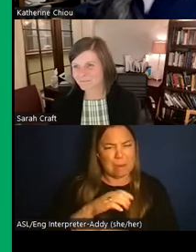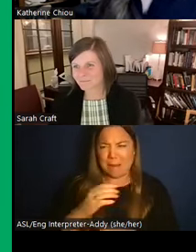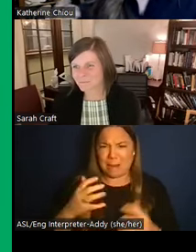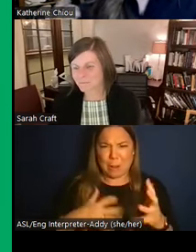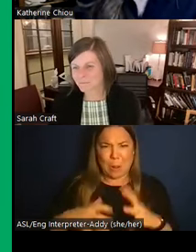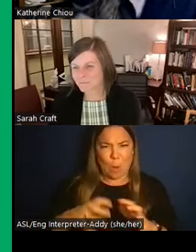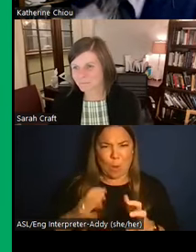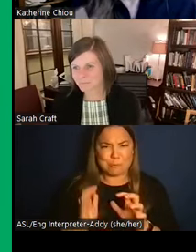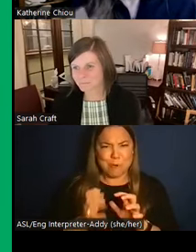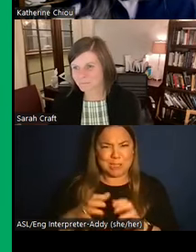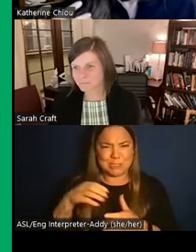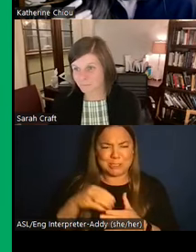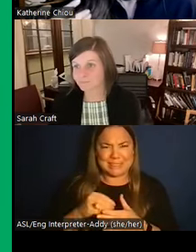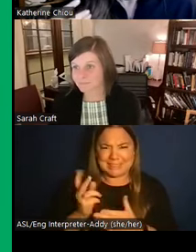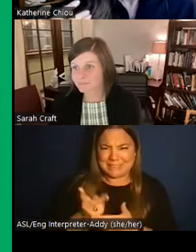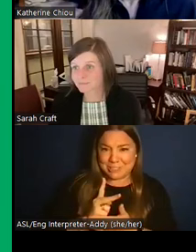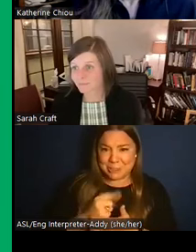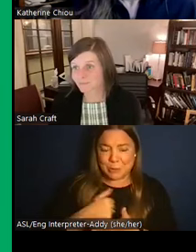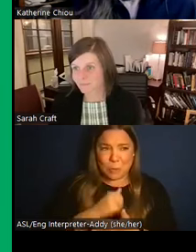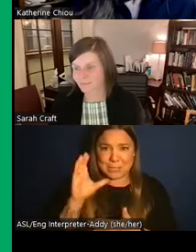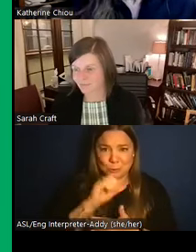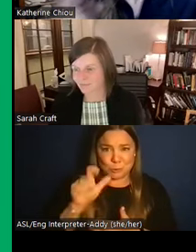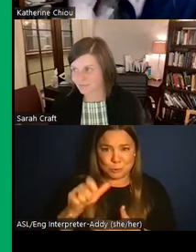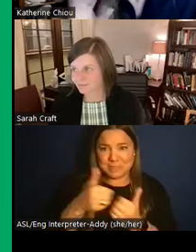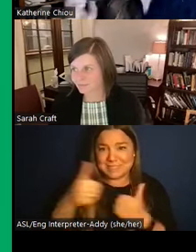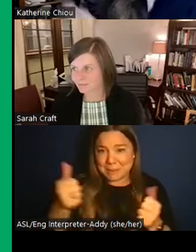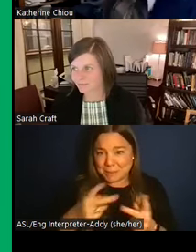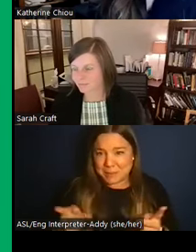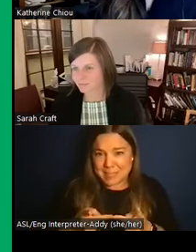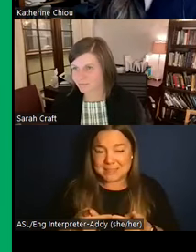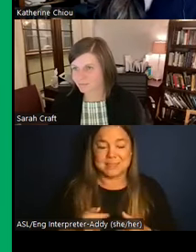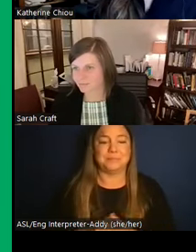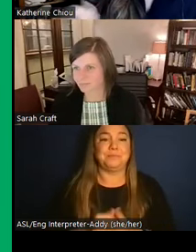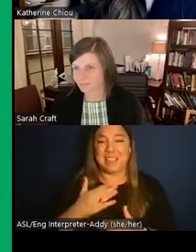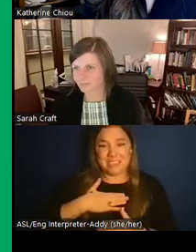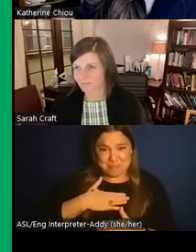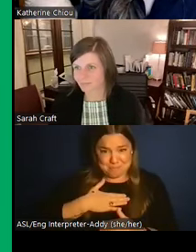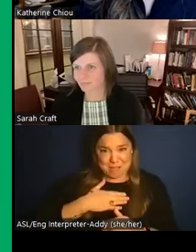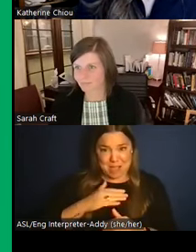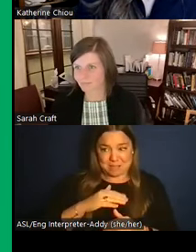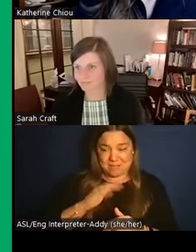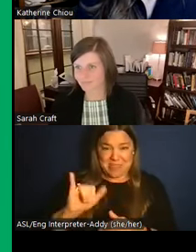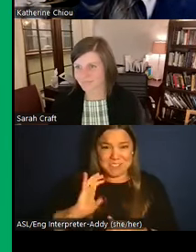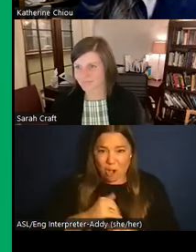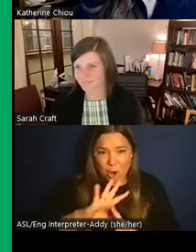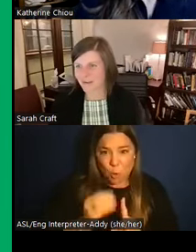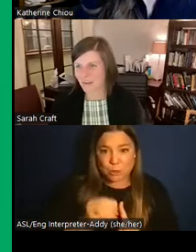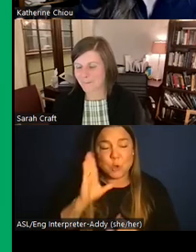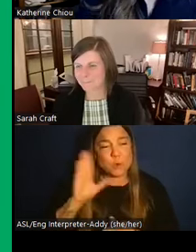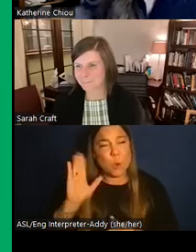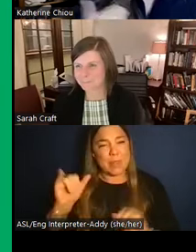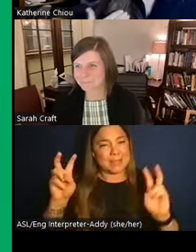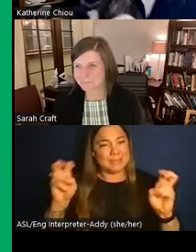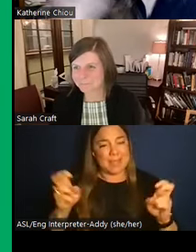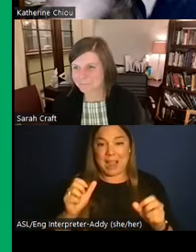room. So we do have these very cultural notions of where things take place. In our own culture, we have that saying, you don't shit where you eat, excuse my language.